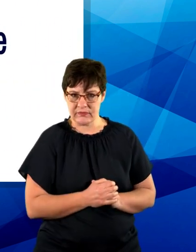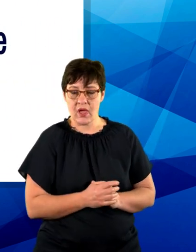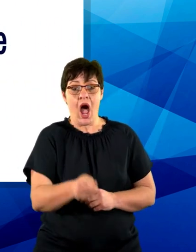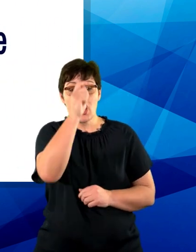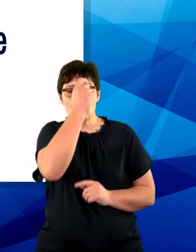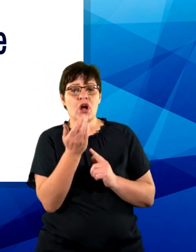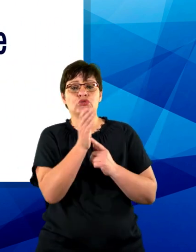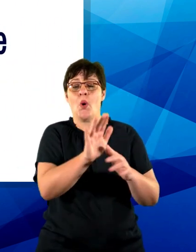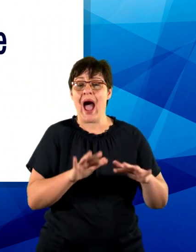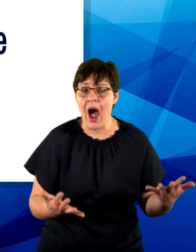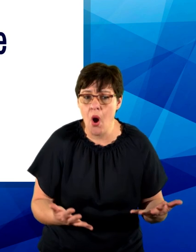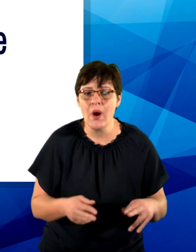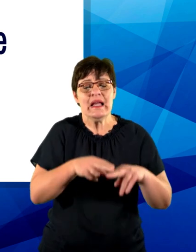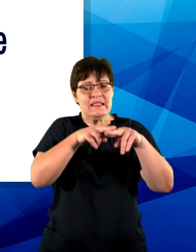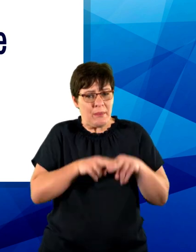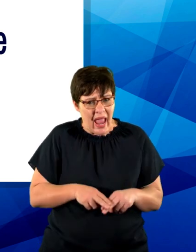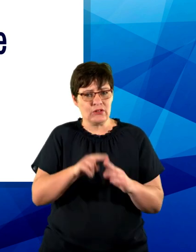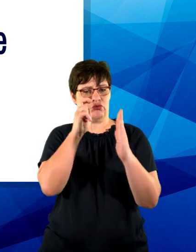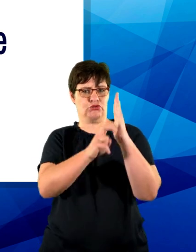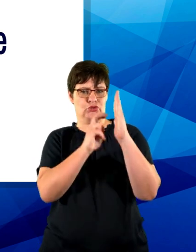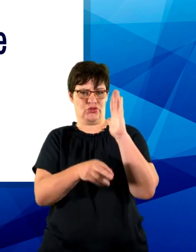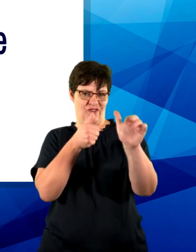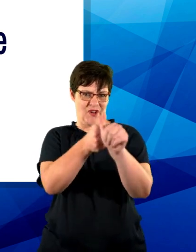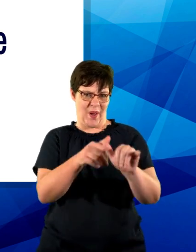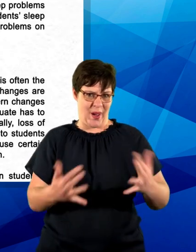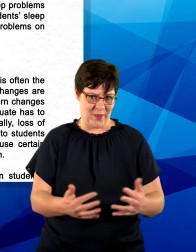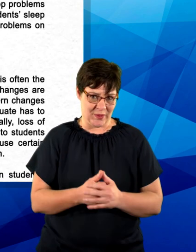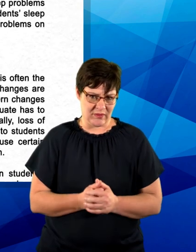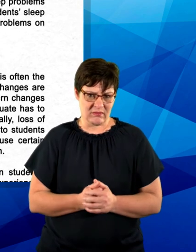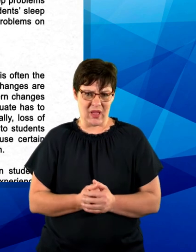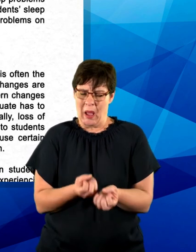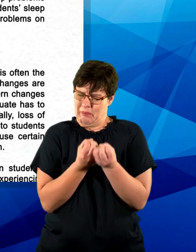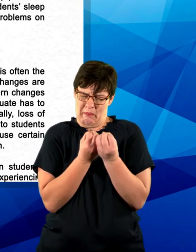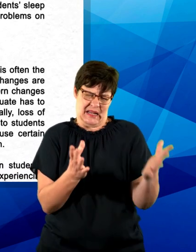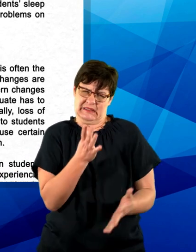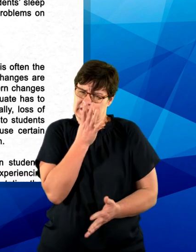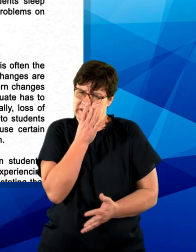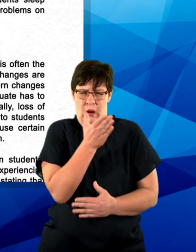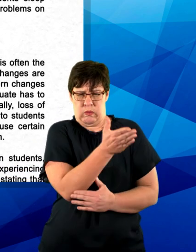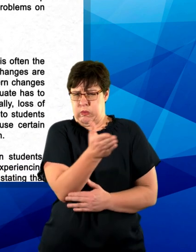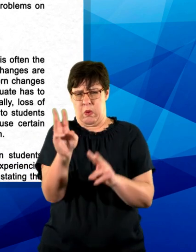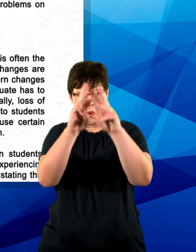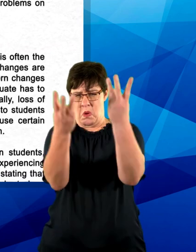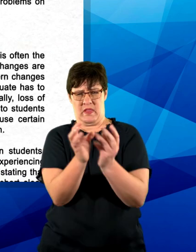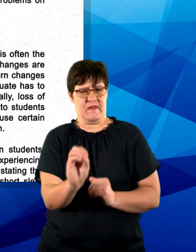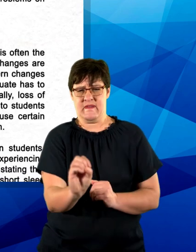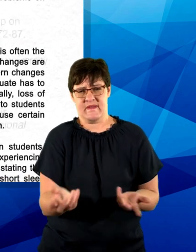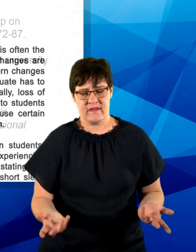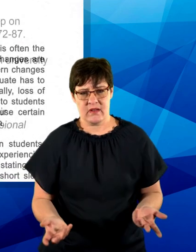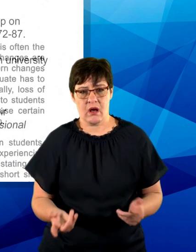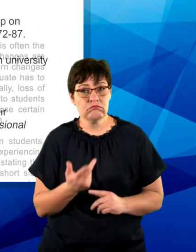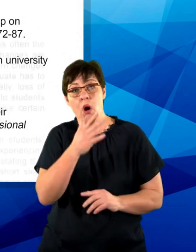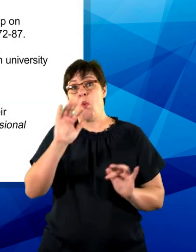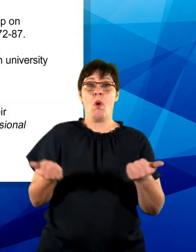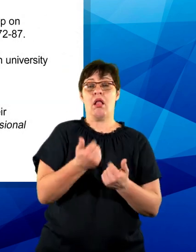this acknowledgement depends on your prescribed referencing style. Many referencing styles exist around the world. Well